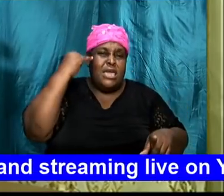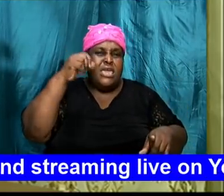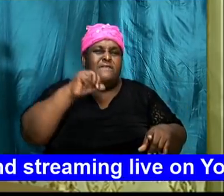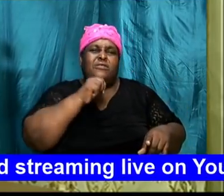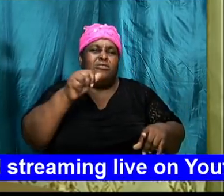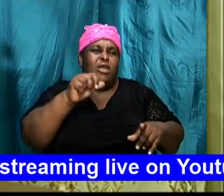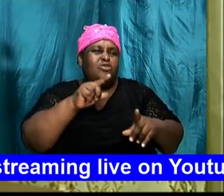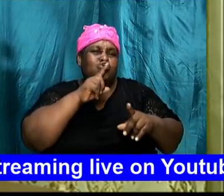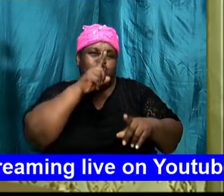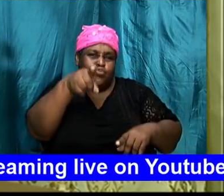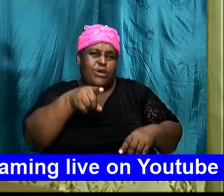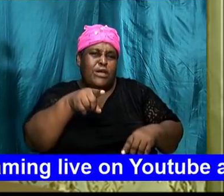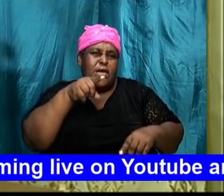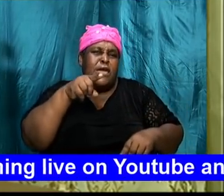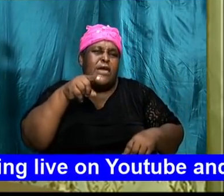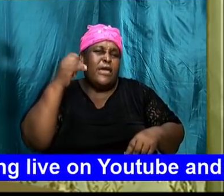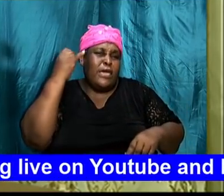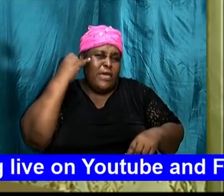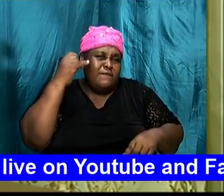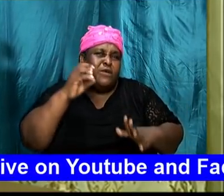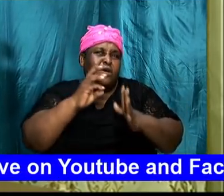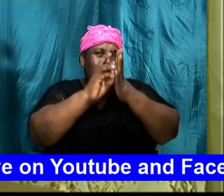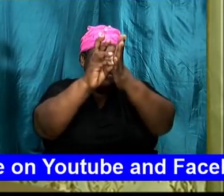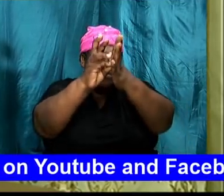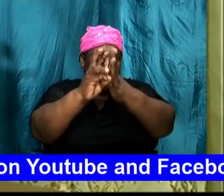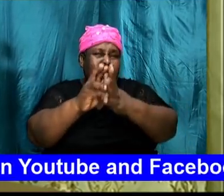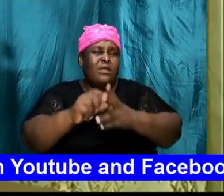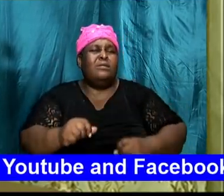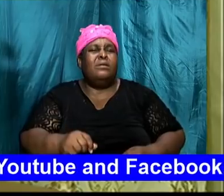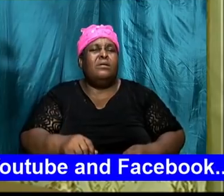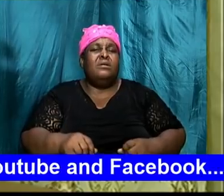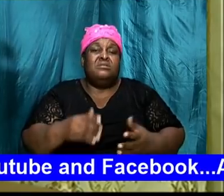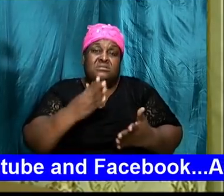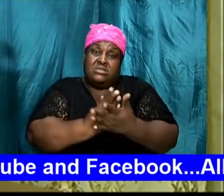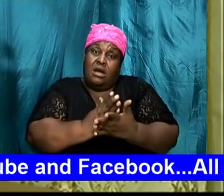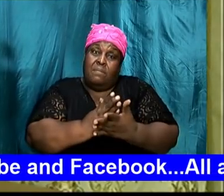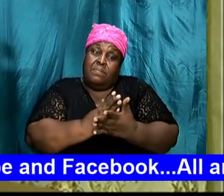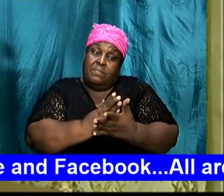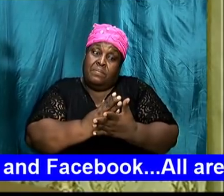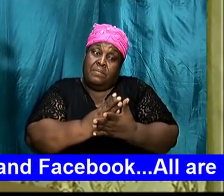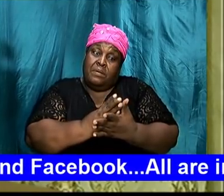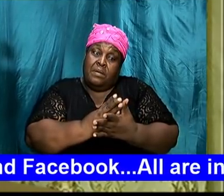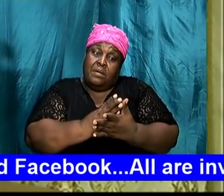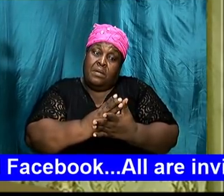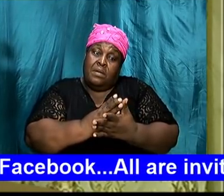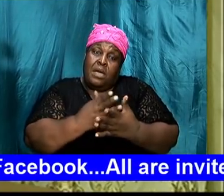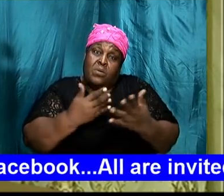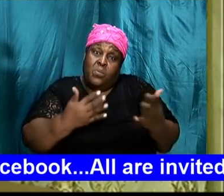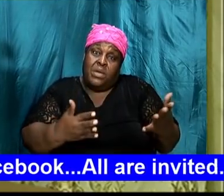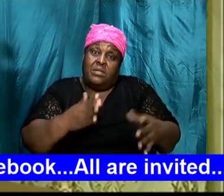if this his will pause a little wait a little on him to direct you